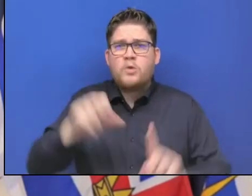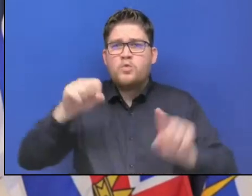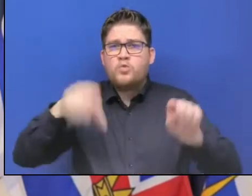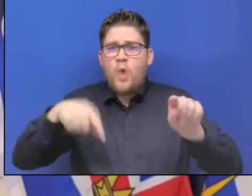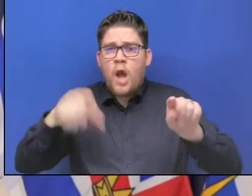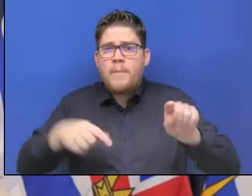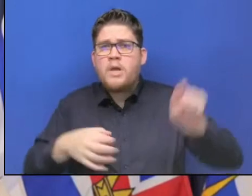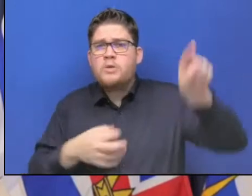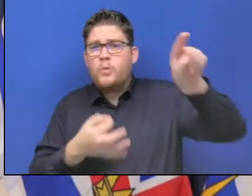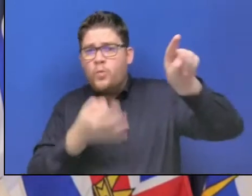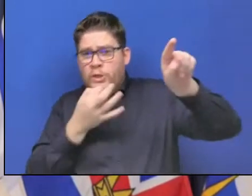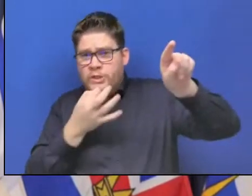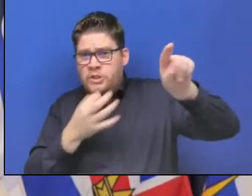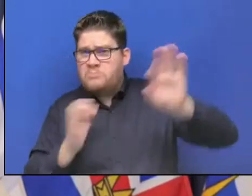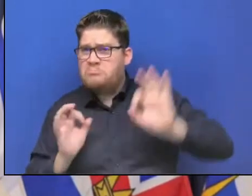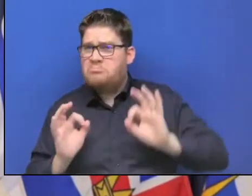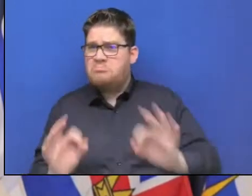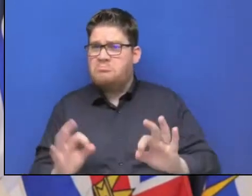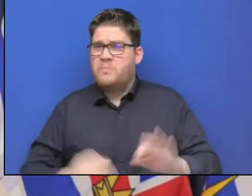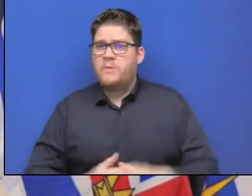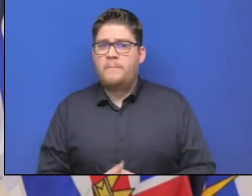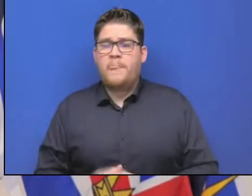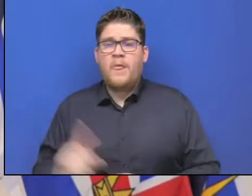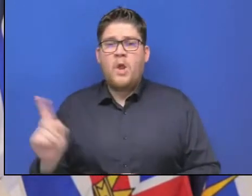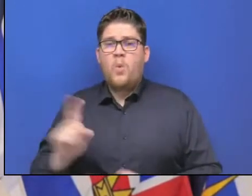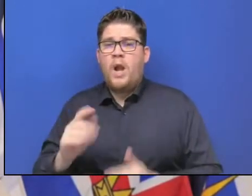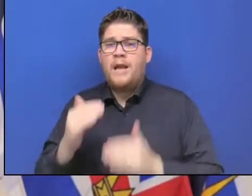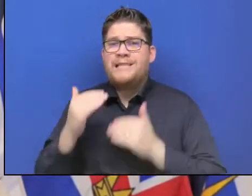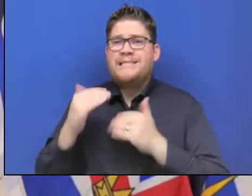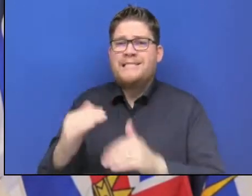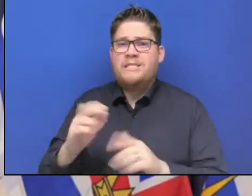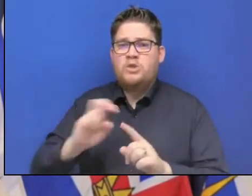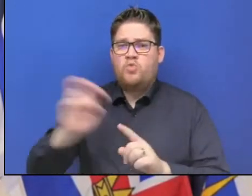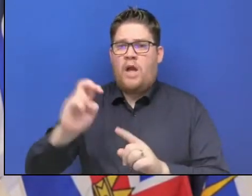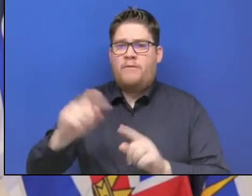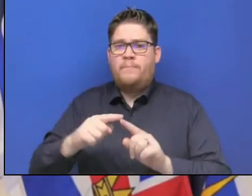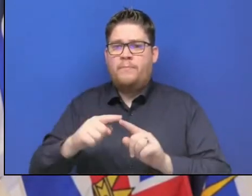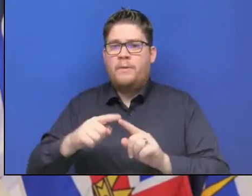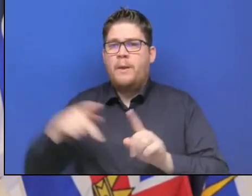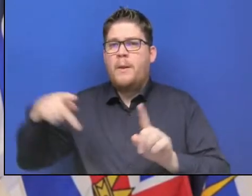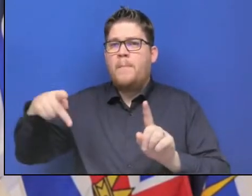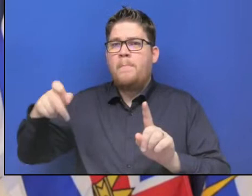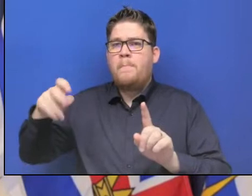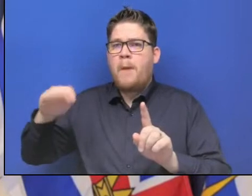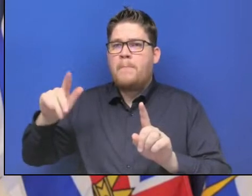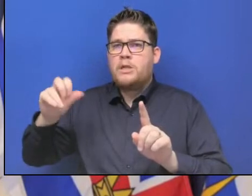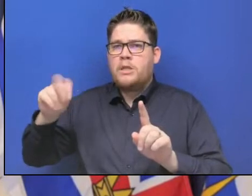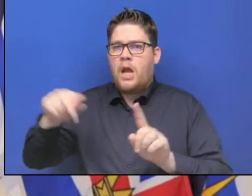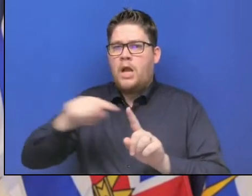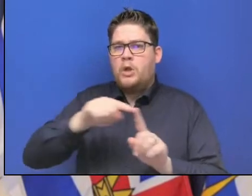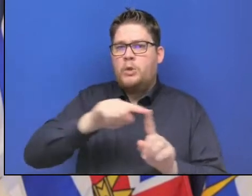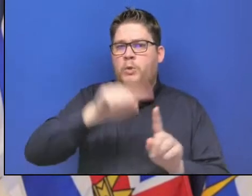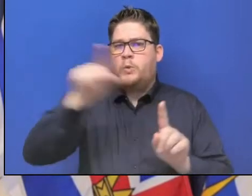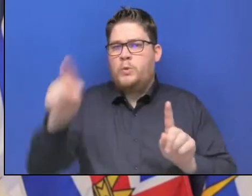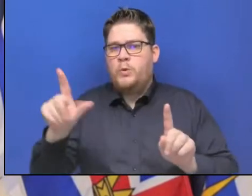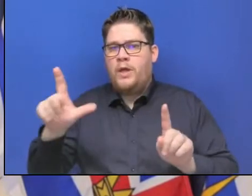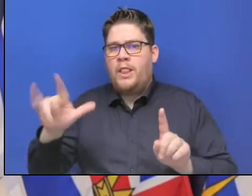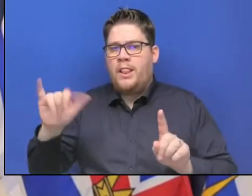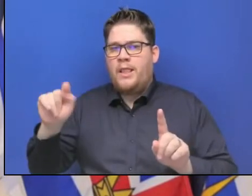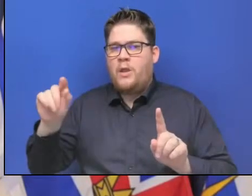is on the area between Pemberton and Lillooet where the slide activity happened. And for that area,